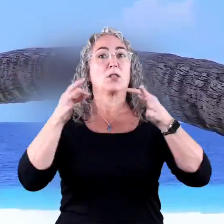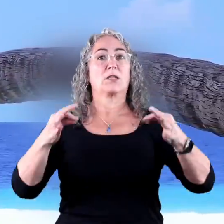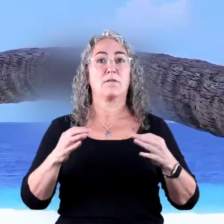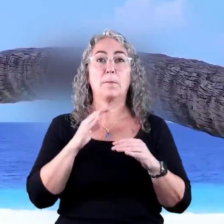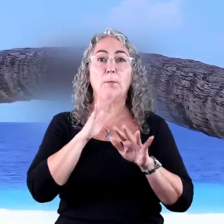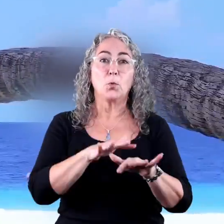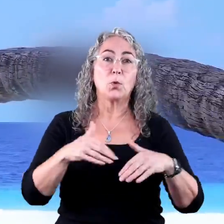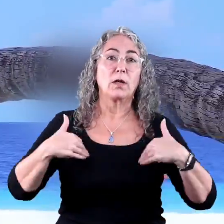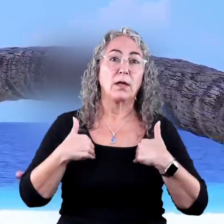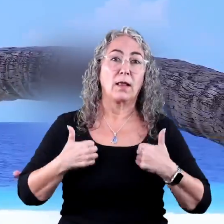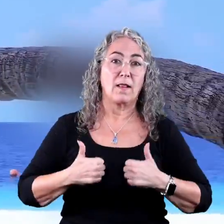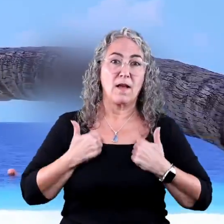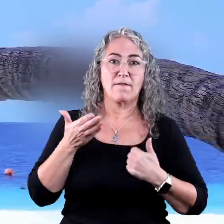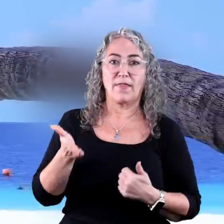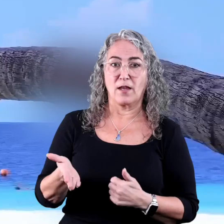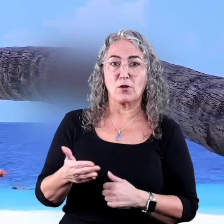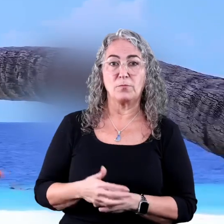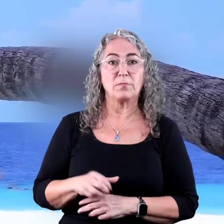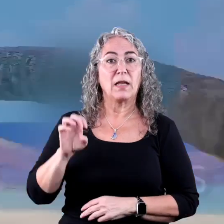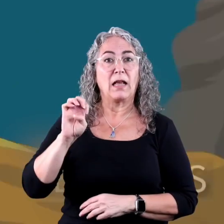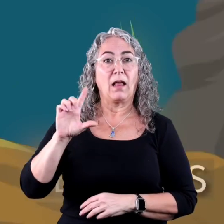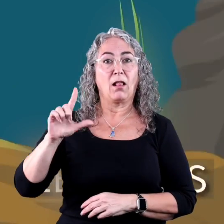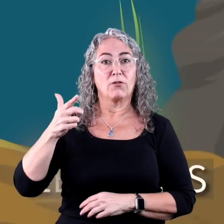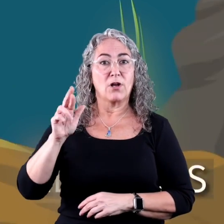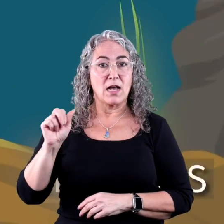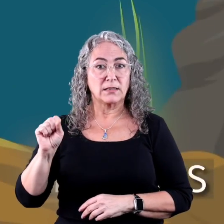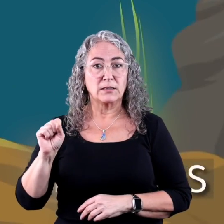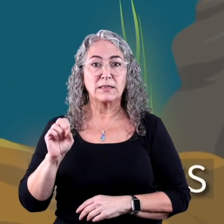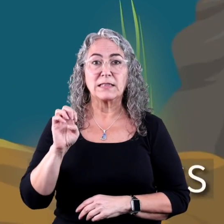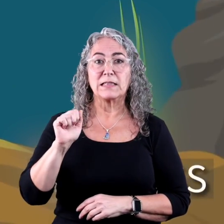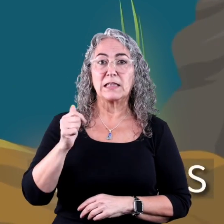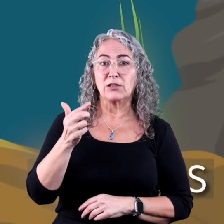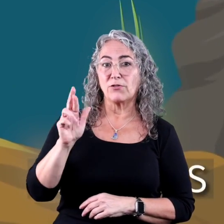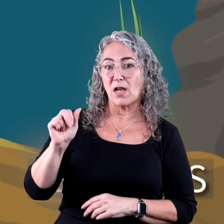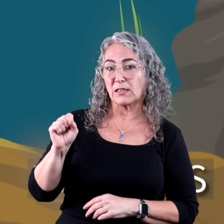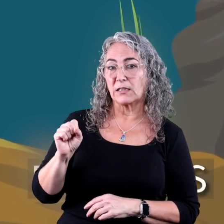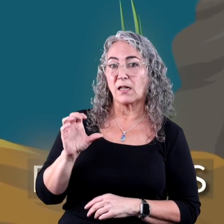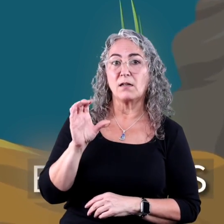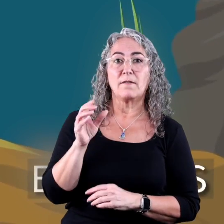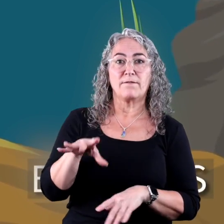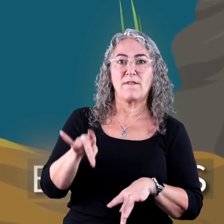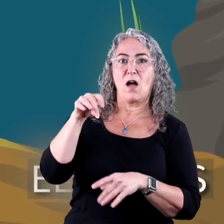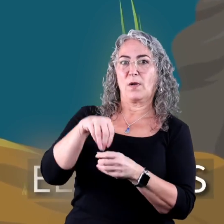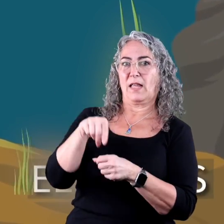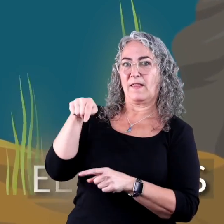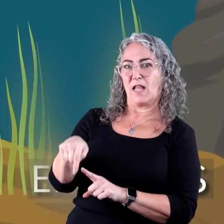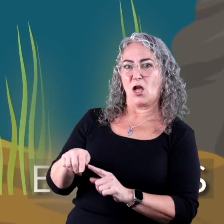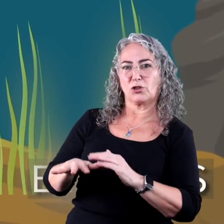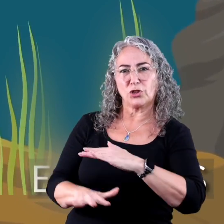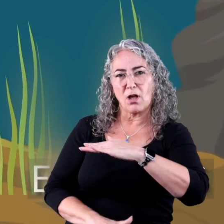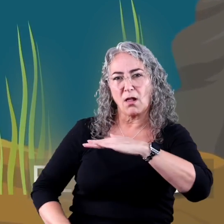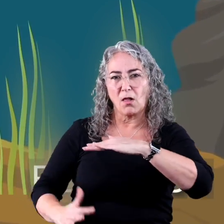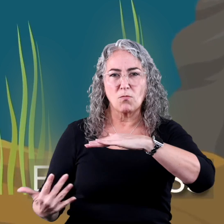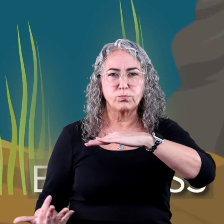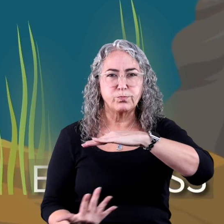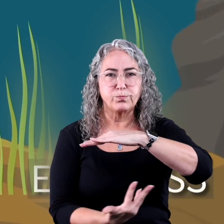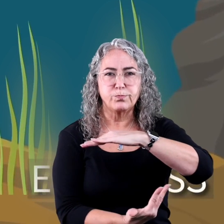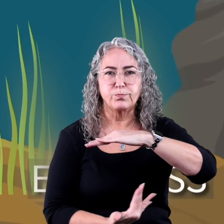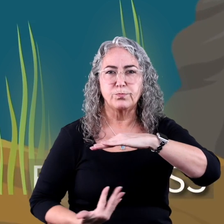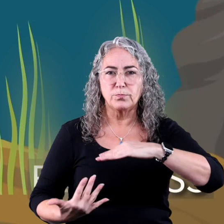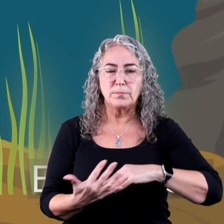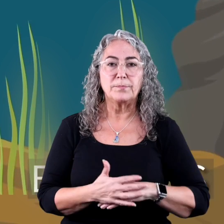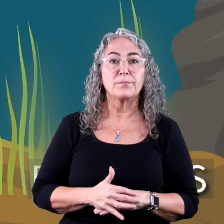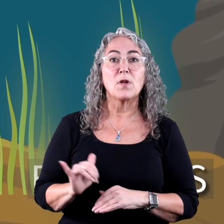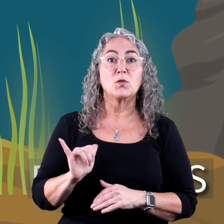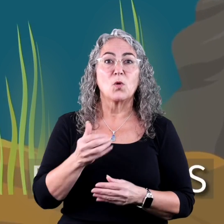as much marine life is found there. Eel grass and seagrass are common plants found in the shallow areas of